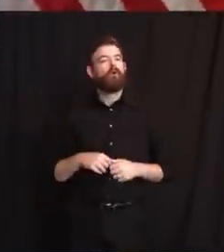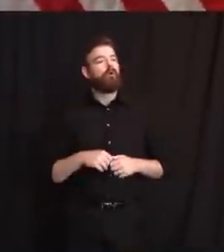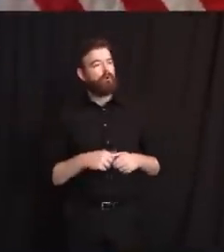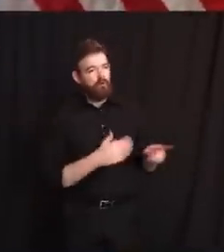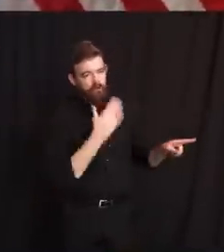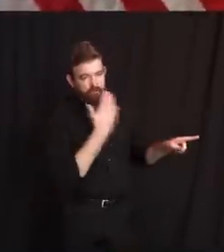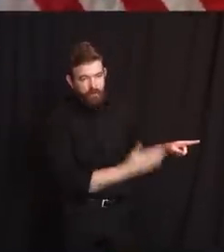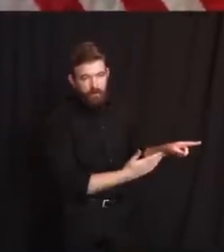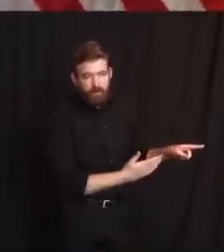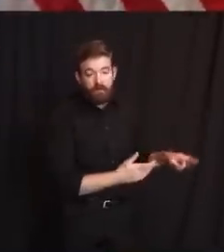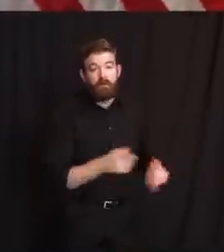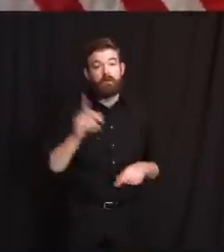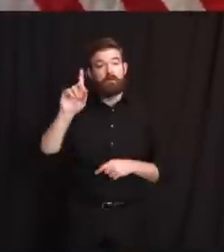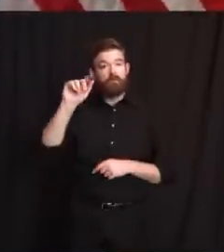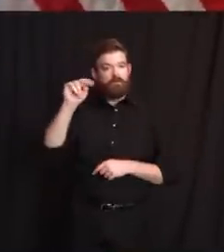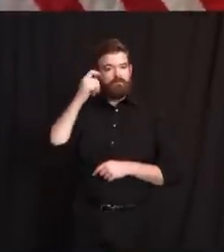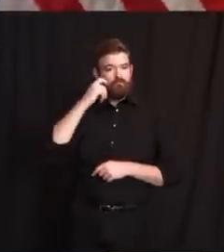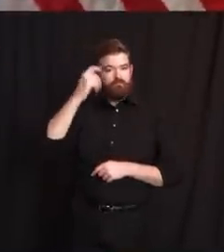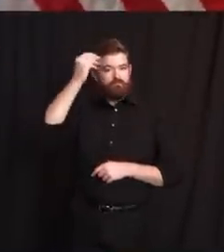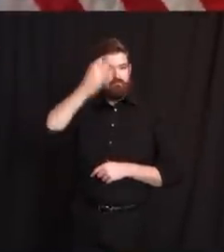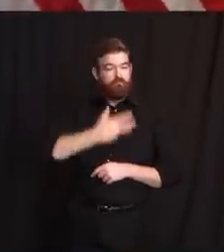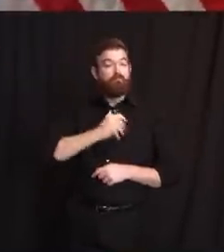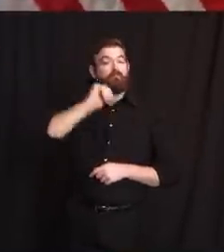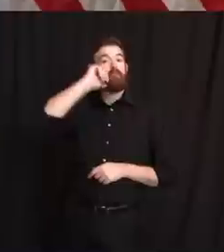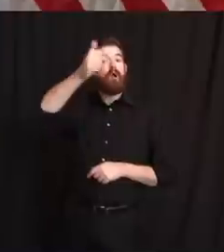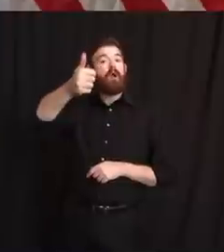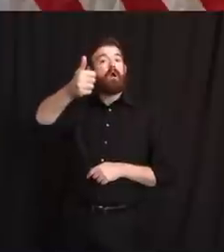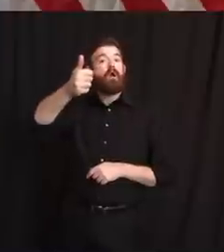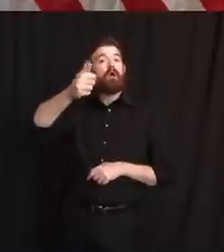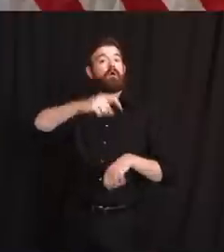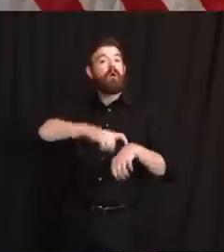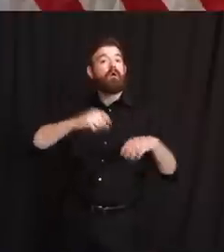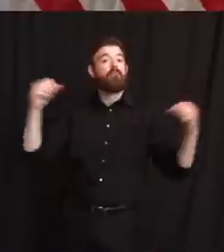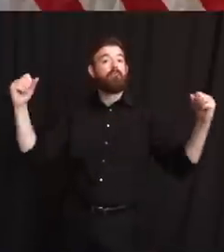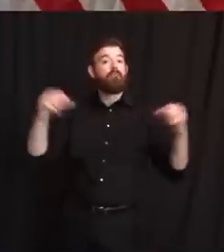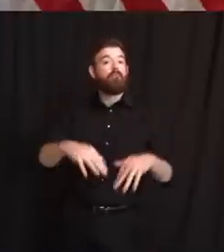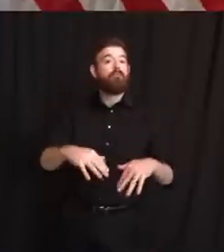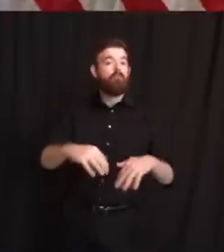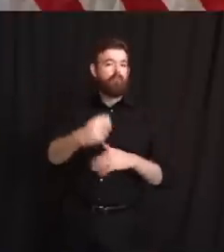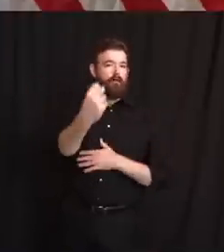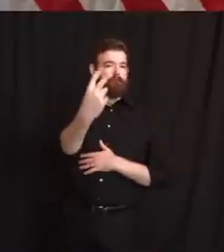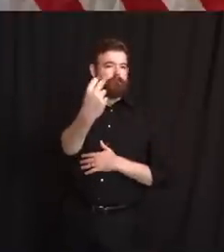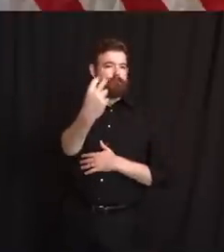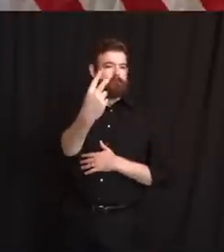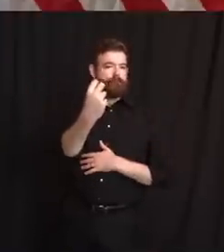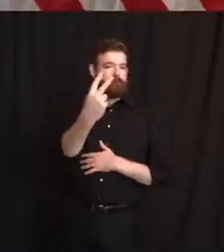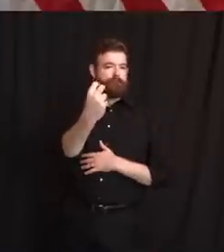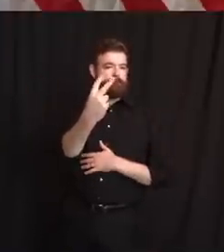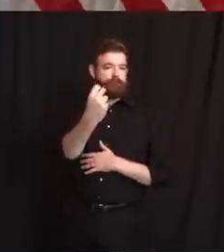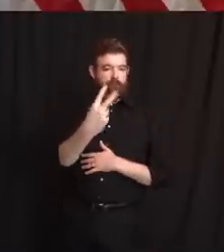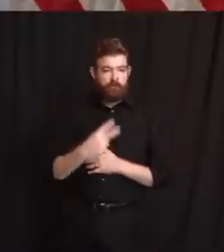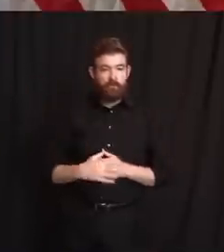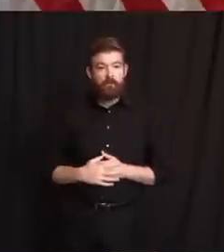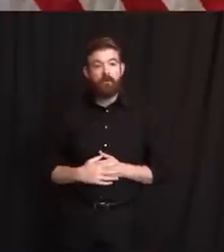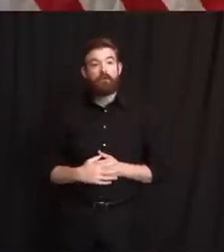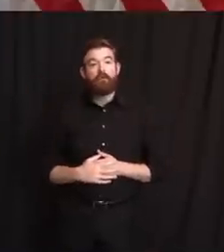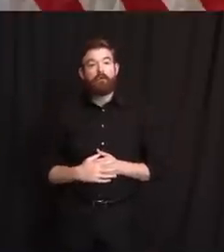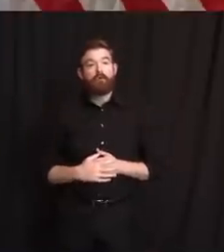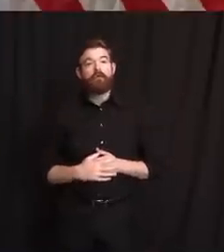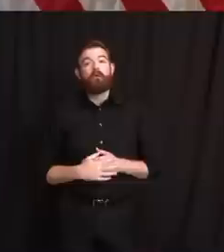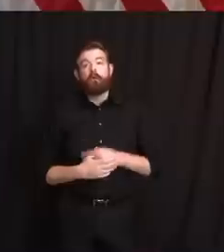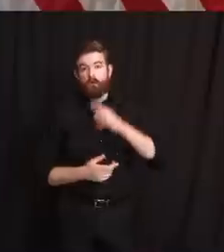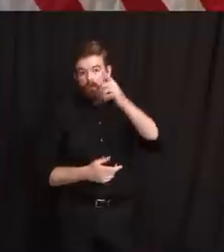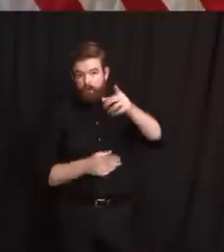noon. So 12 o'clock. Thank you all. Nikita. Hi, Governor. So it's been five days now since